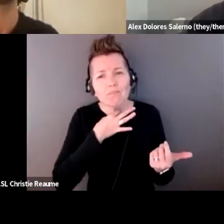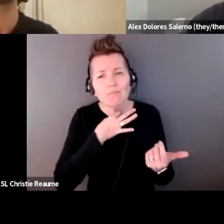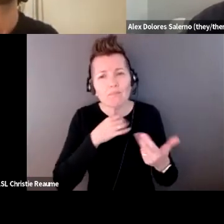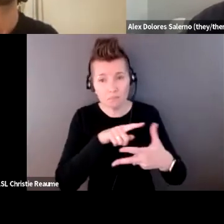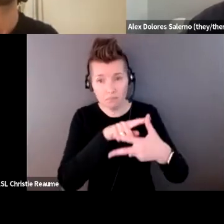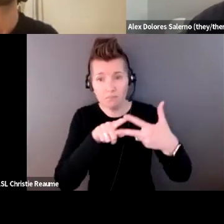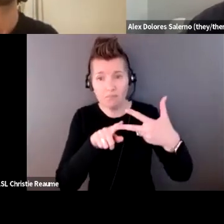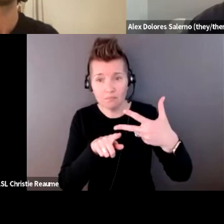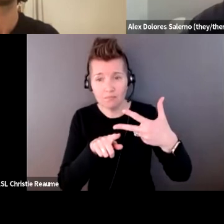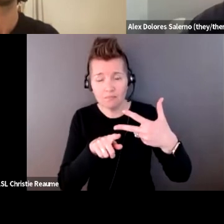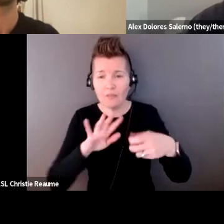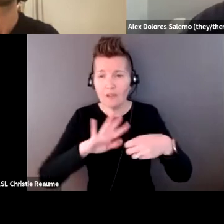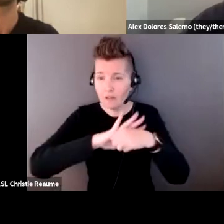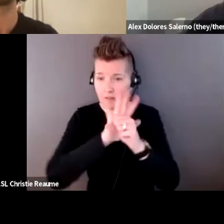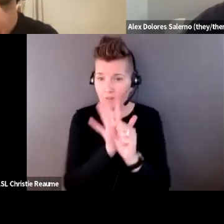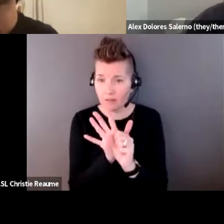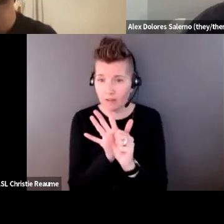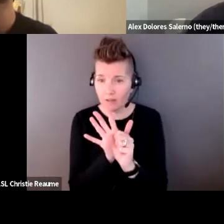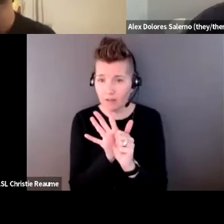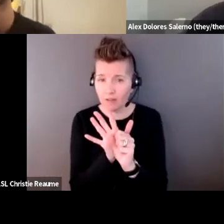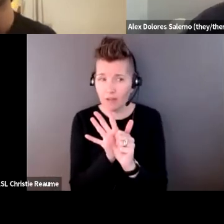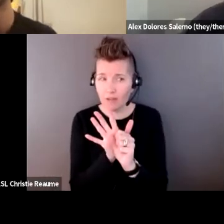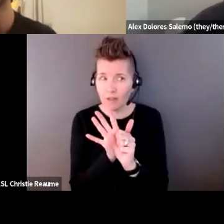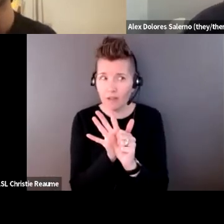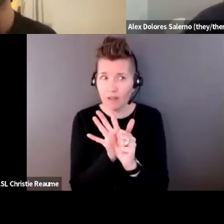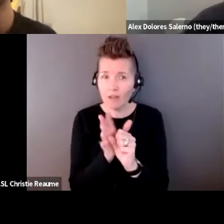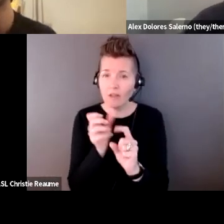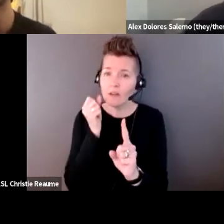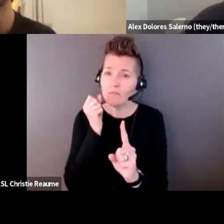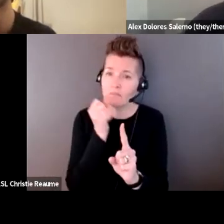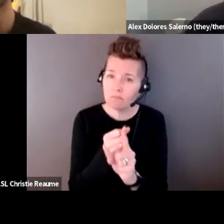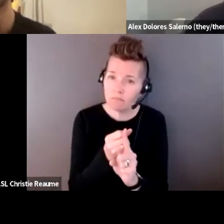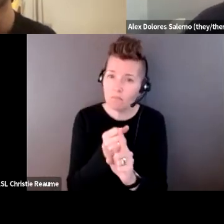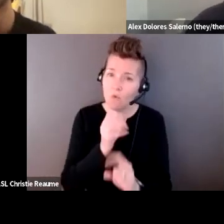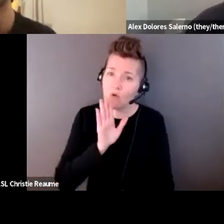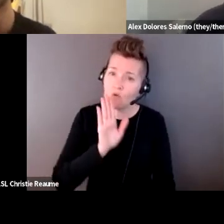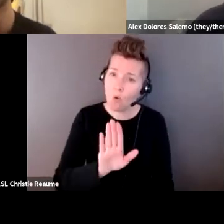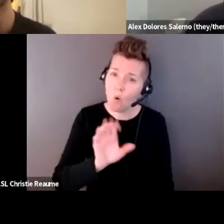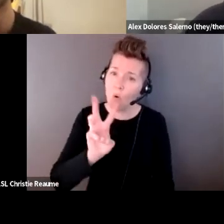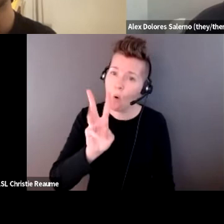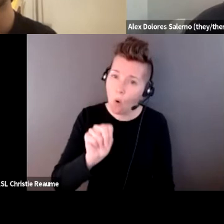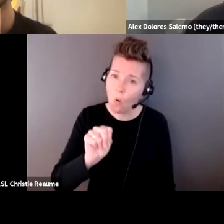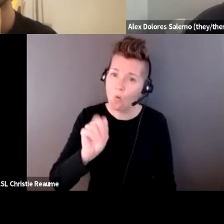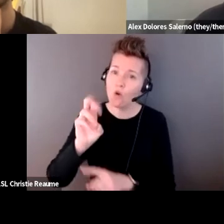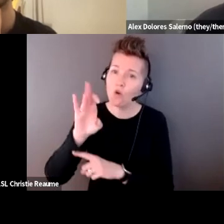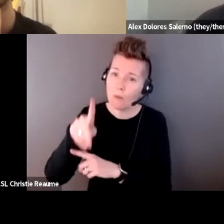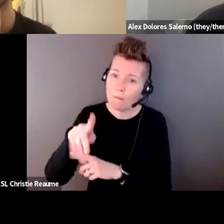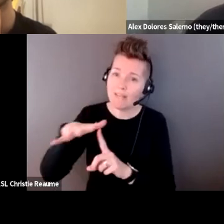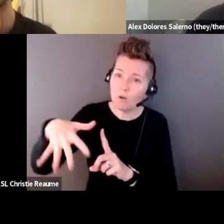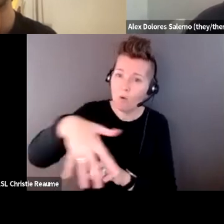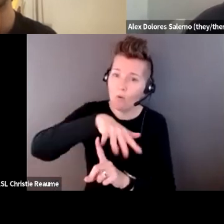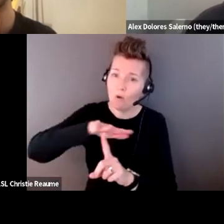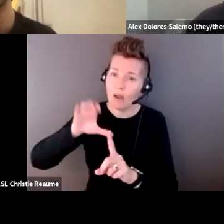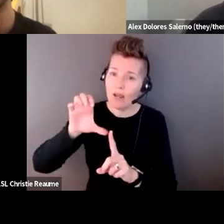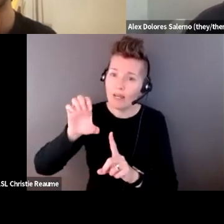for better or for worse, has sort of impacted your own crypt ecology. You know, the supports and the access